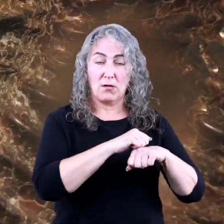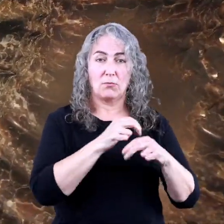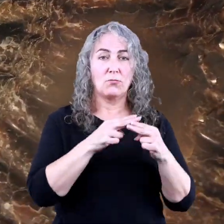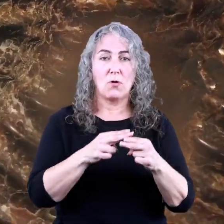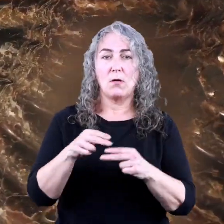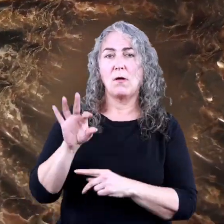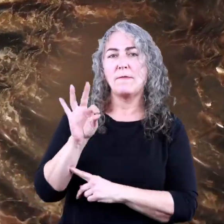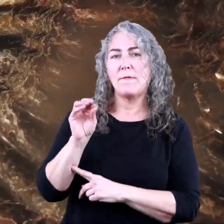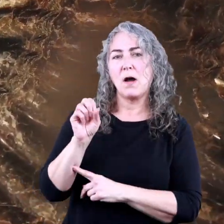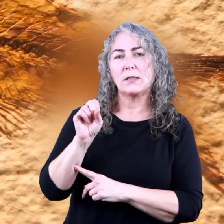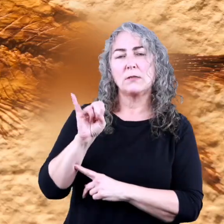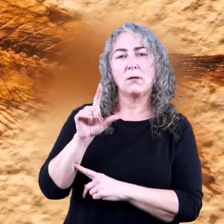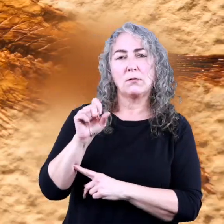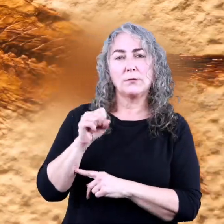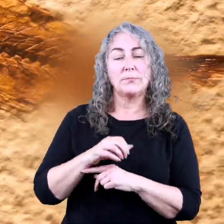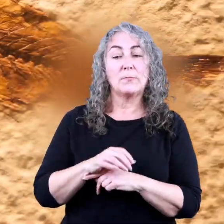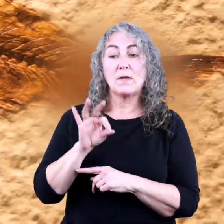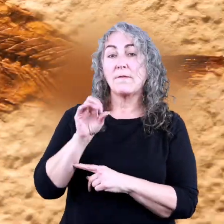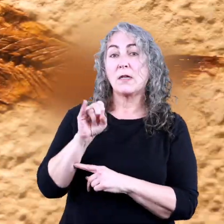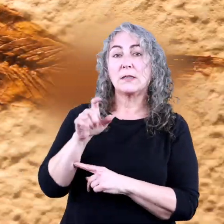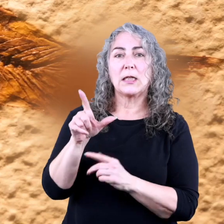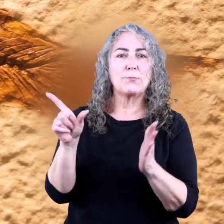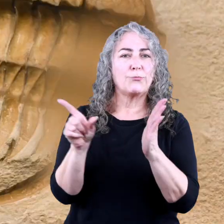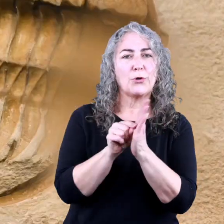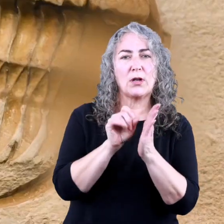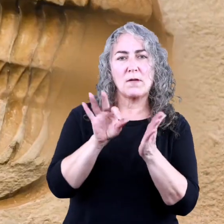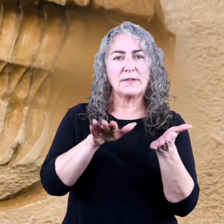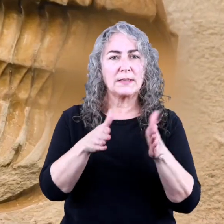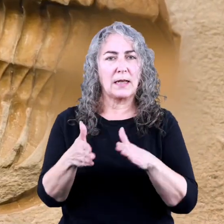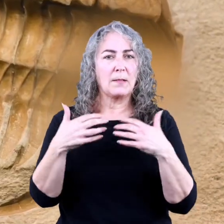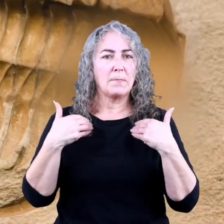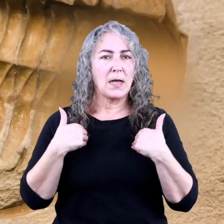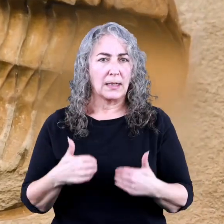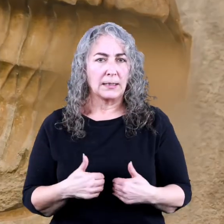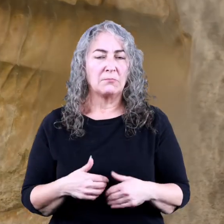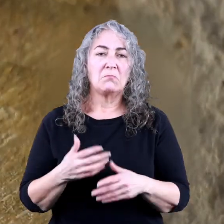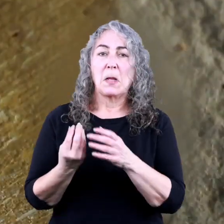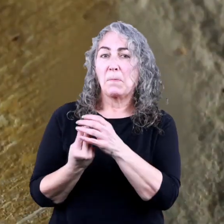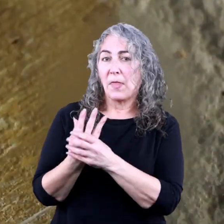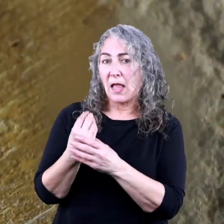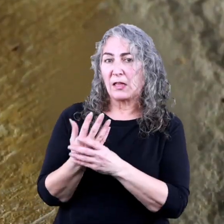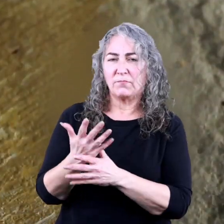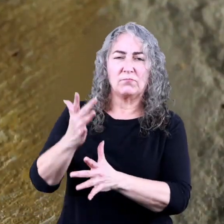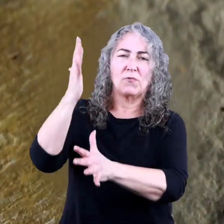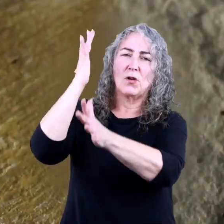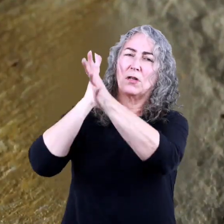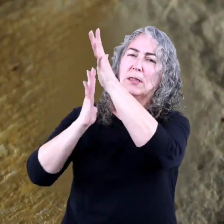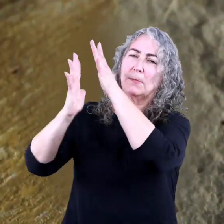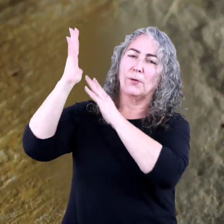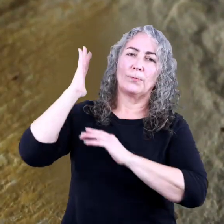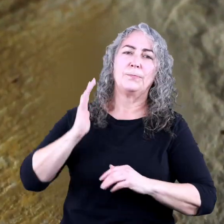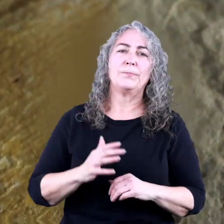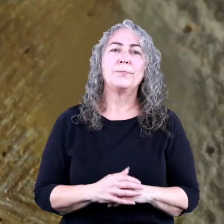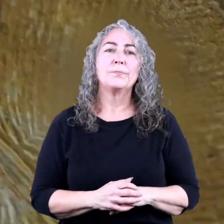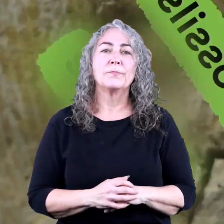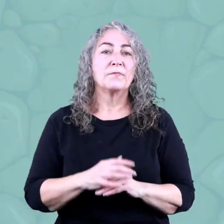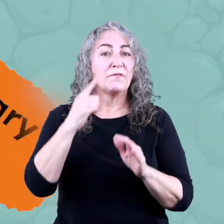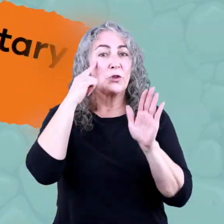contains fossils. Fossils are imprints of dead animals or plants from long ago.